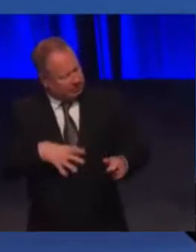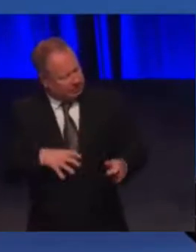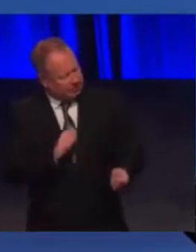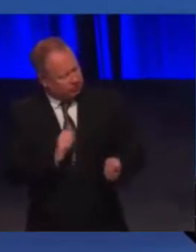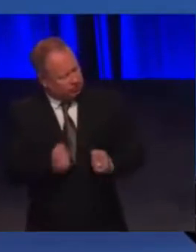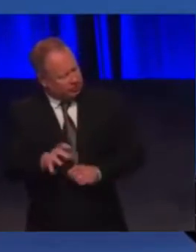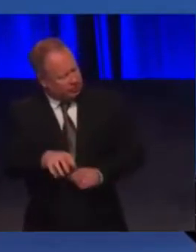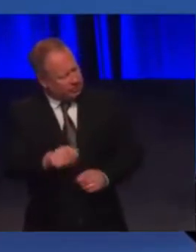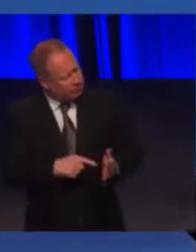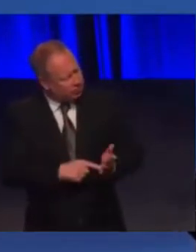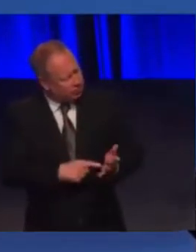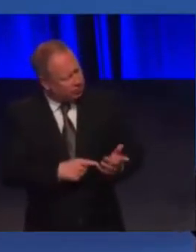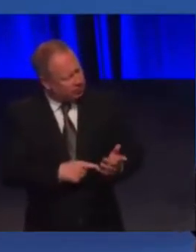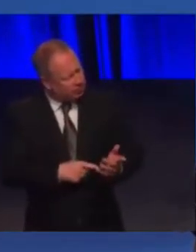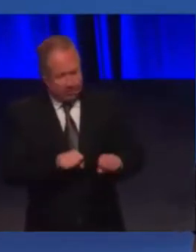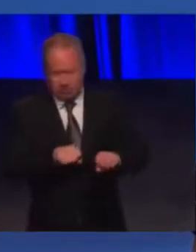toilet.